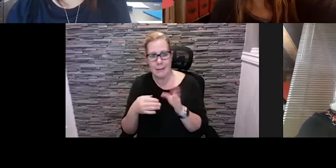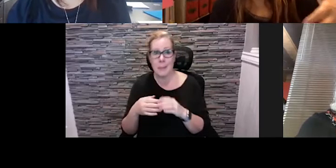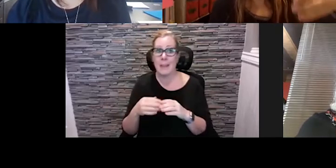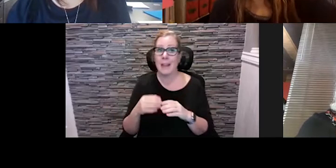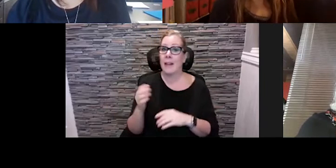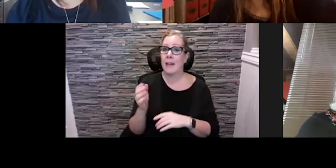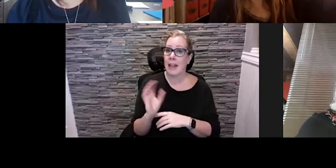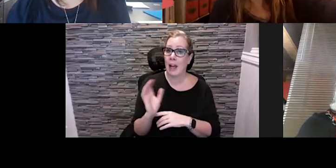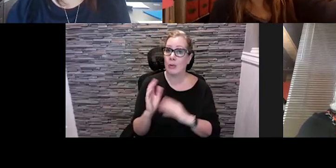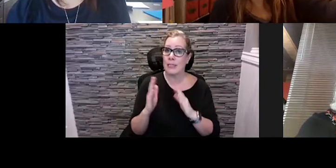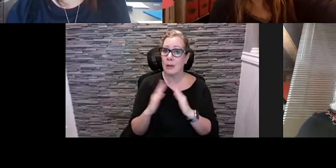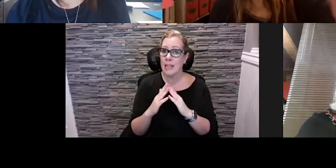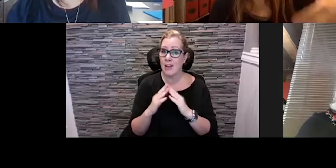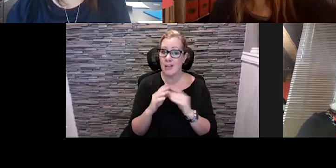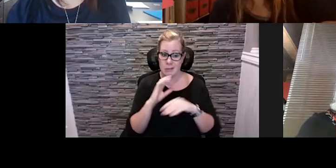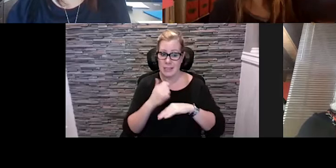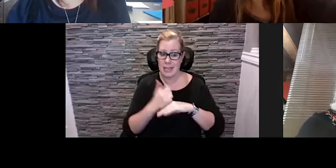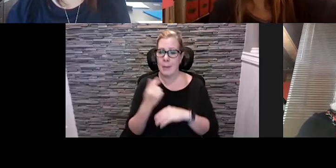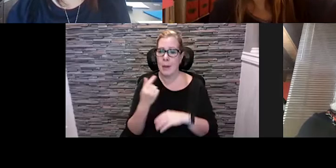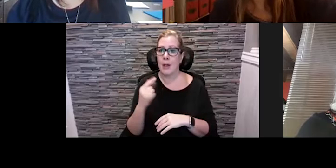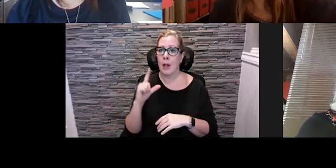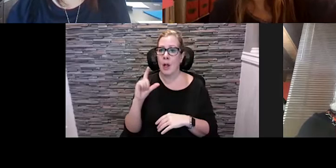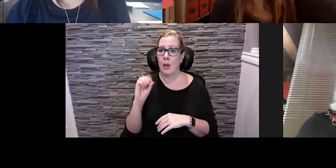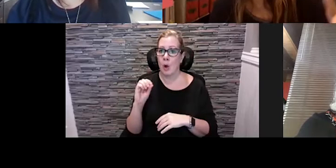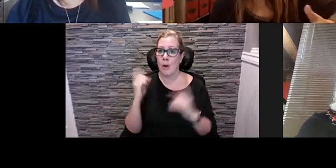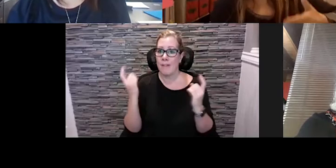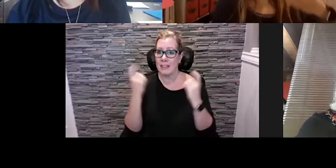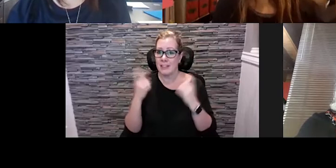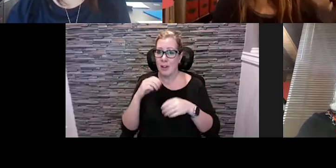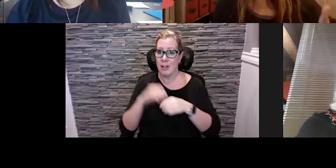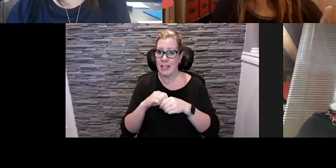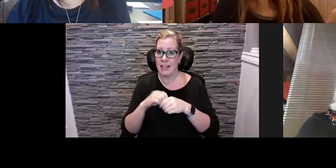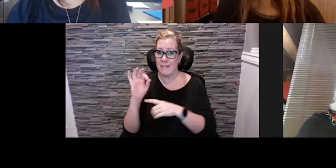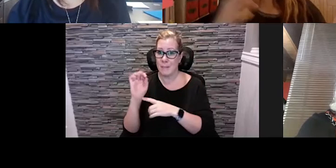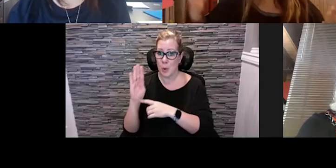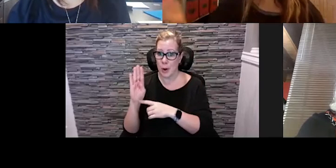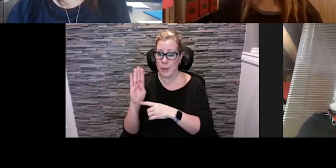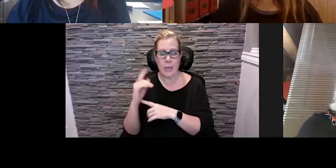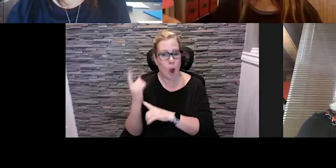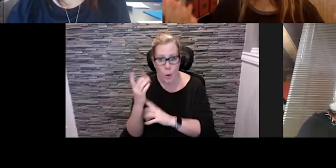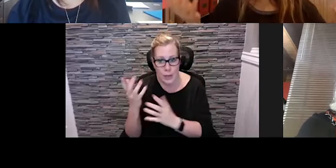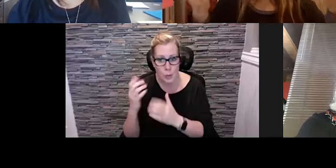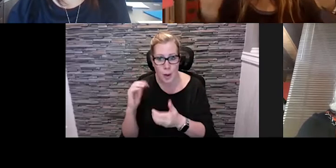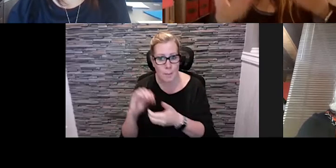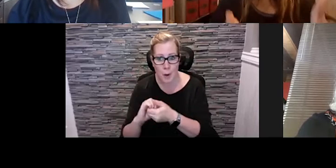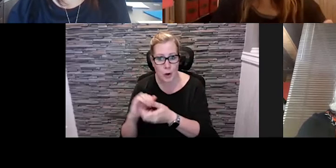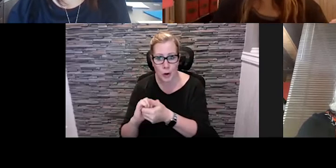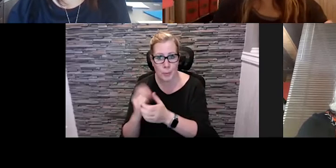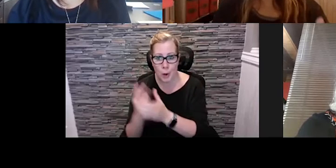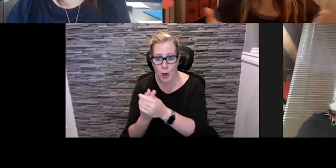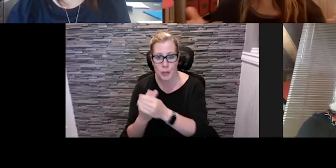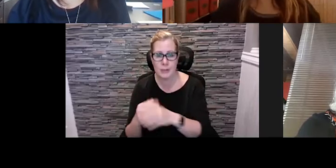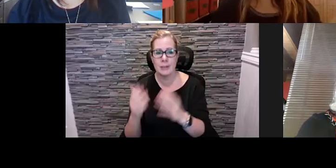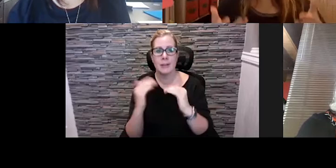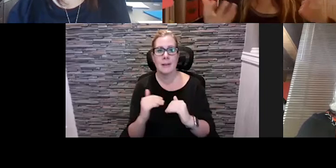in in February always looking for partners in mid-January to the end of February under the leadership